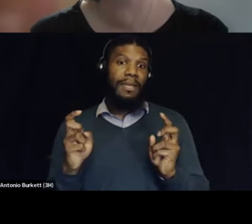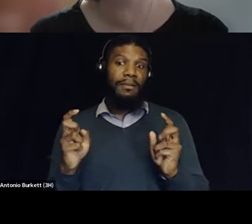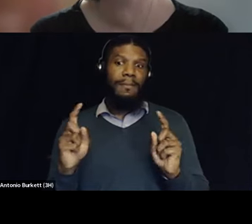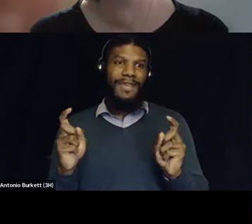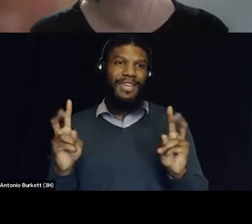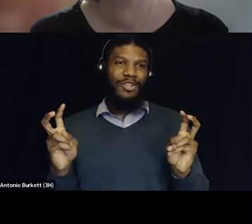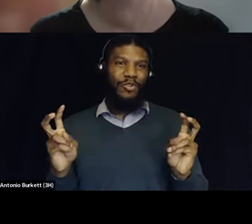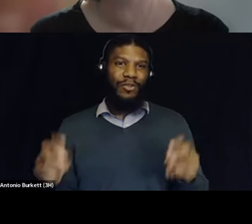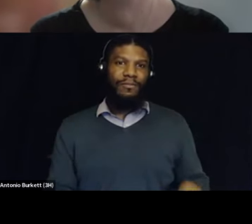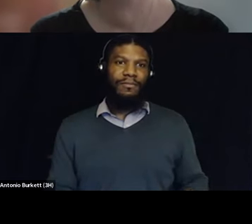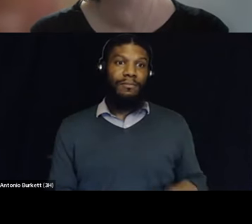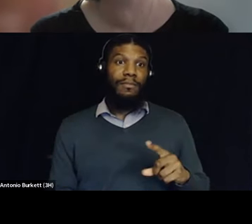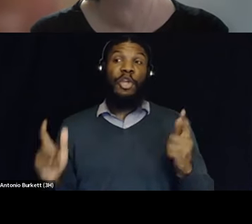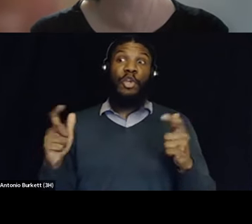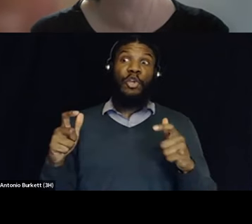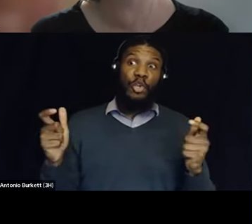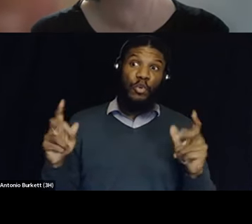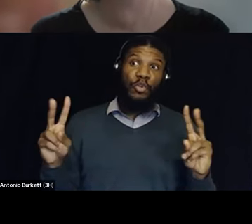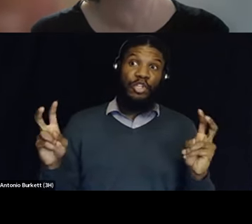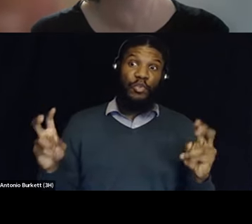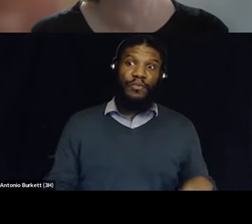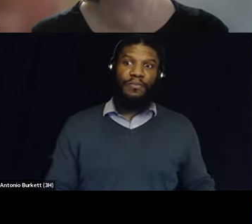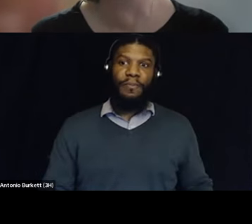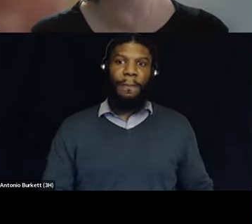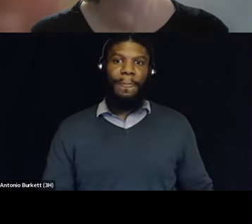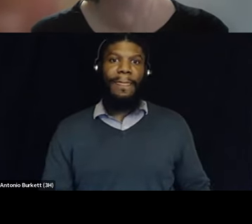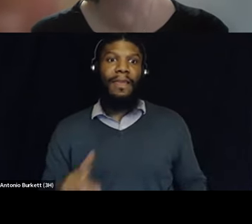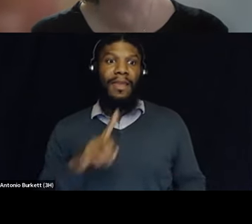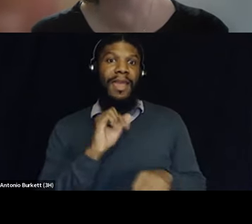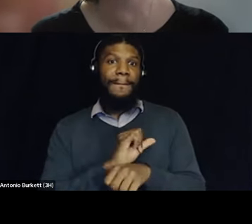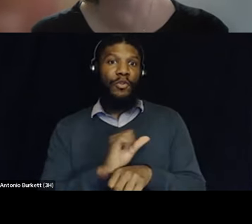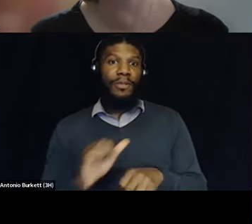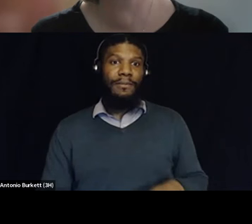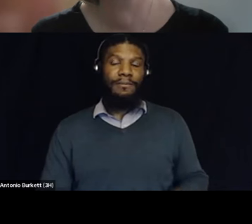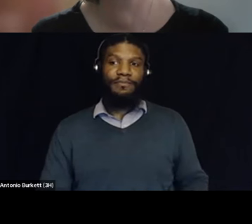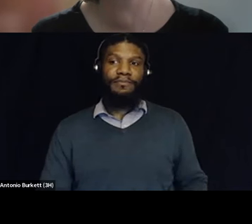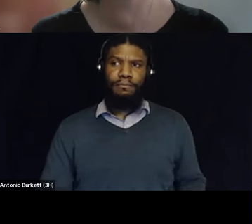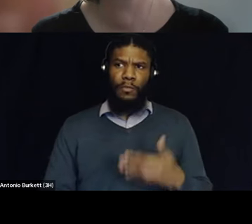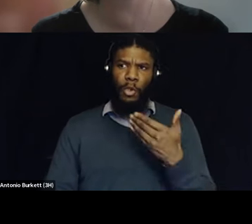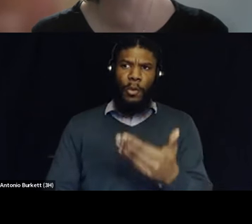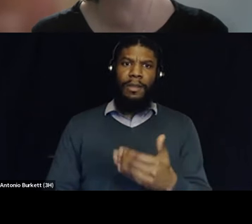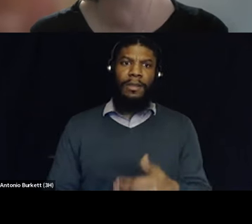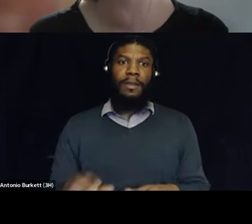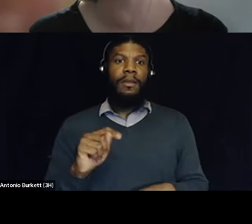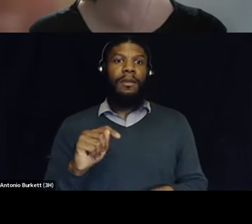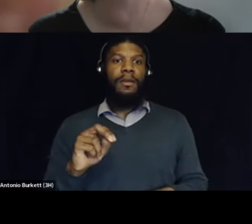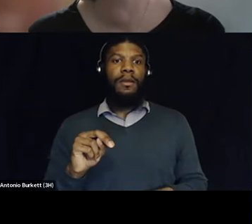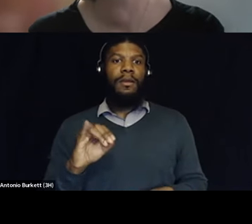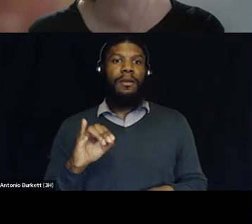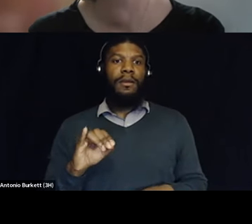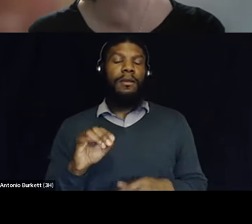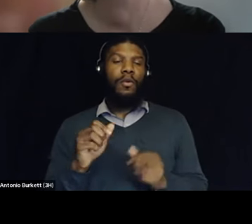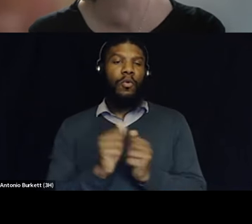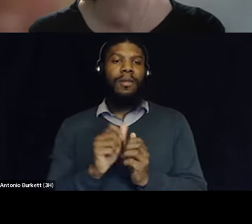a huge issue absolutely with legal action center and